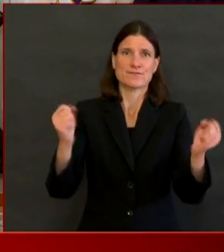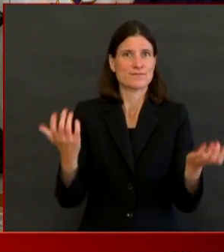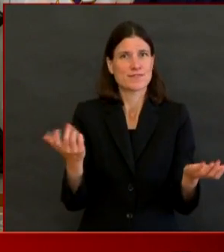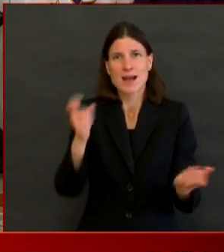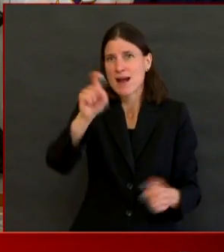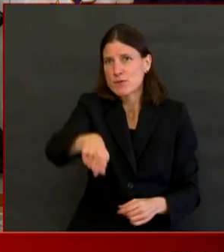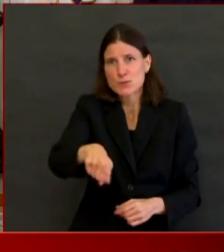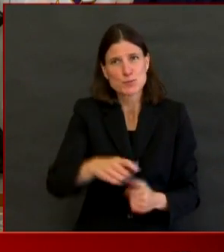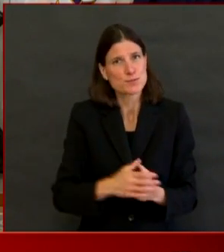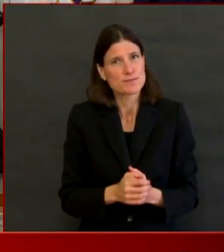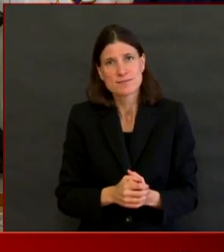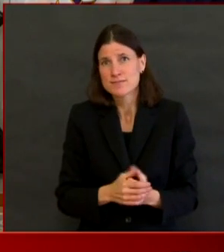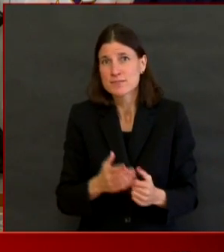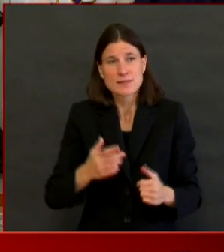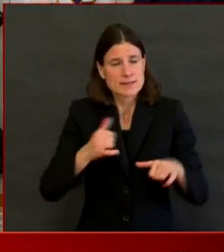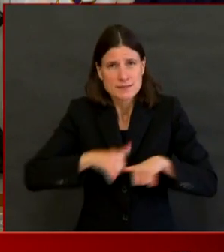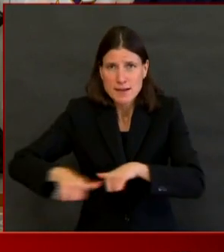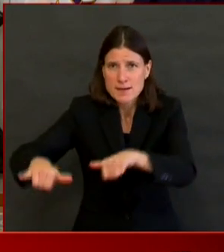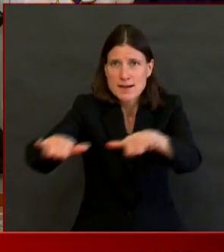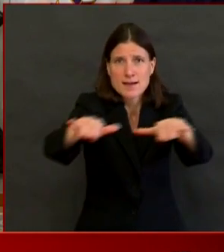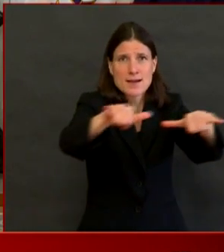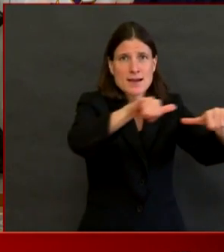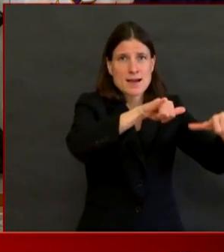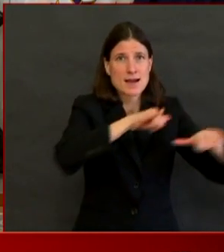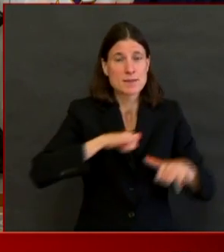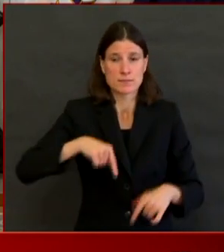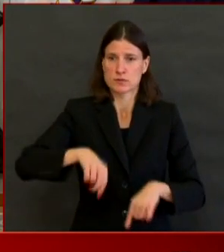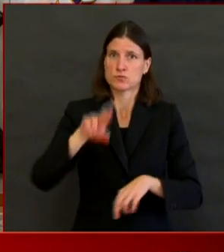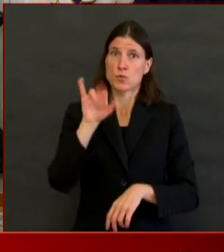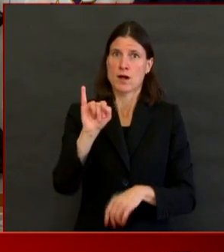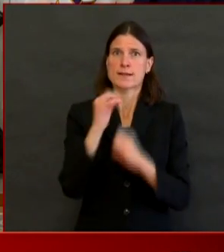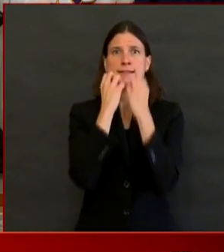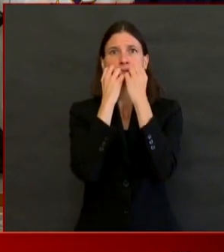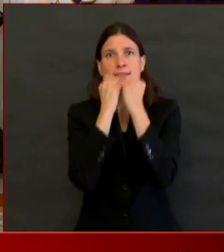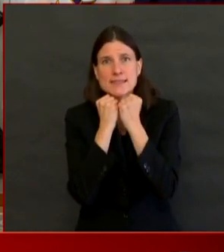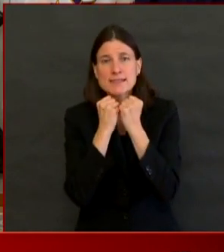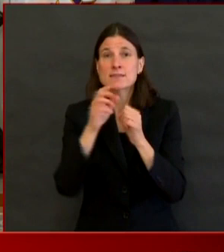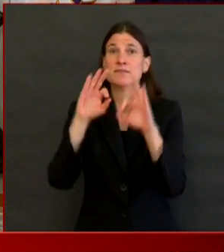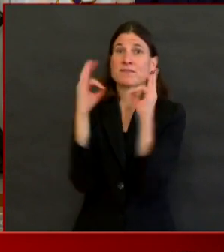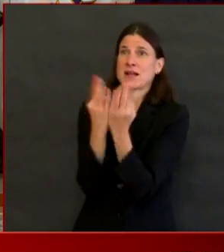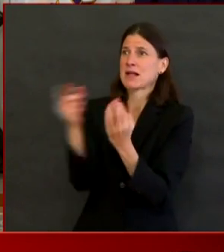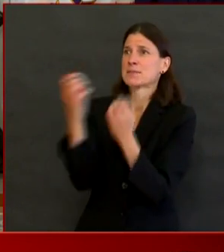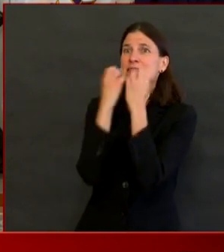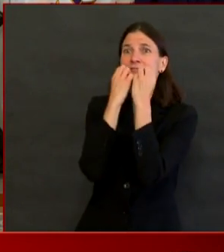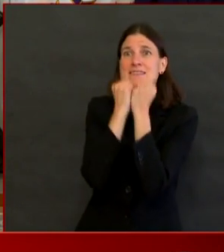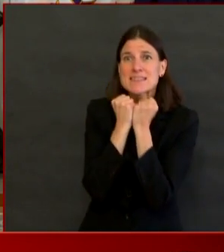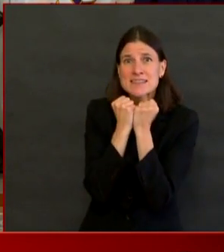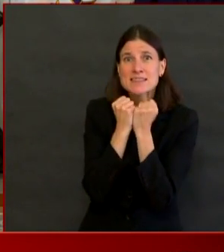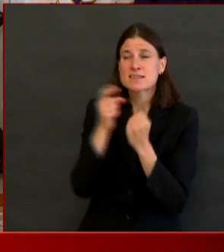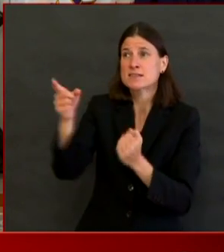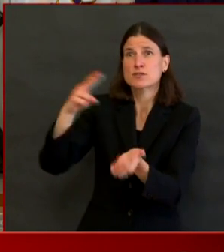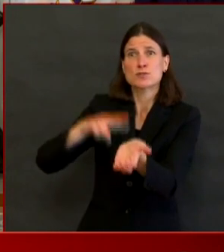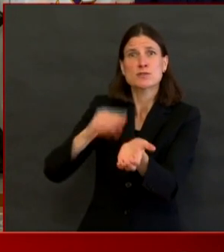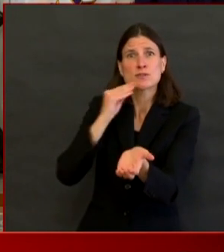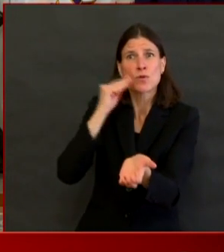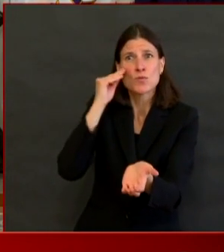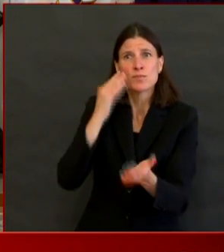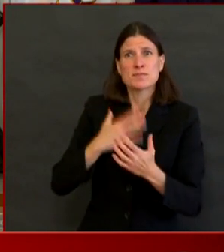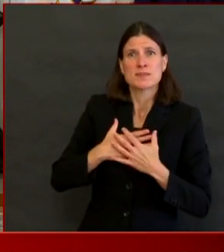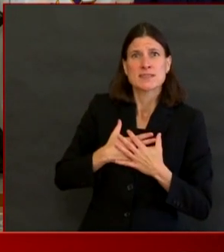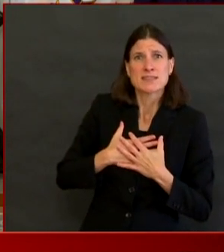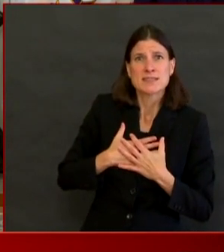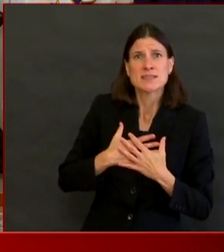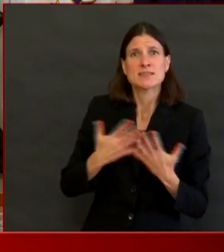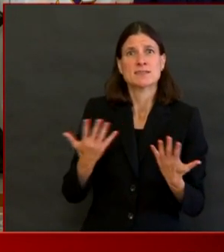that's what we ultimately want to do, we want to keep Rhode Islanders safe, we want to keep our nursing home residents safe, we want to keep our healthcare workers safe,